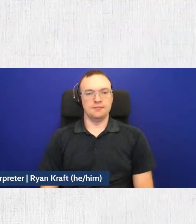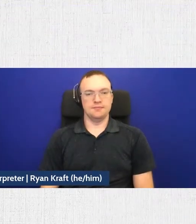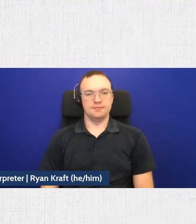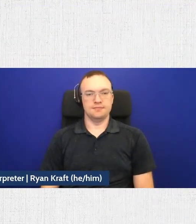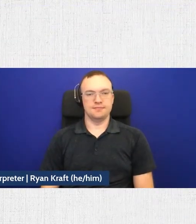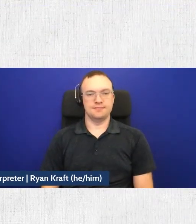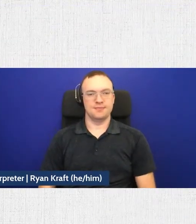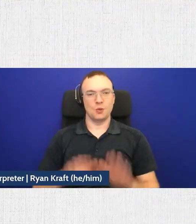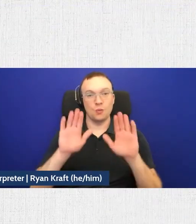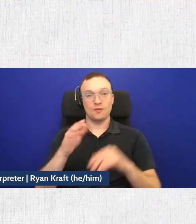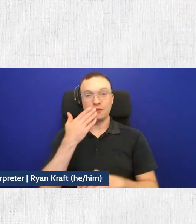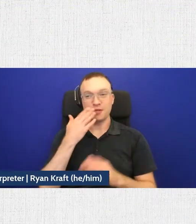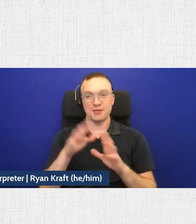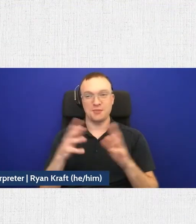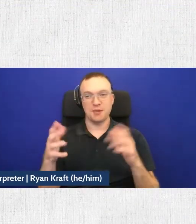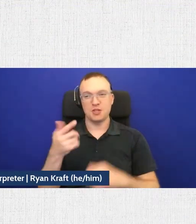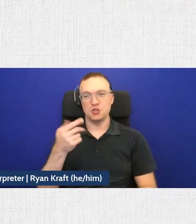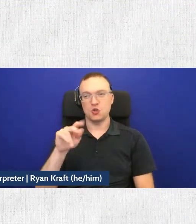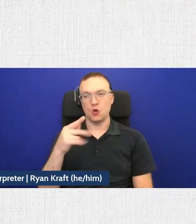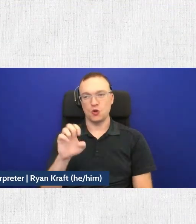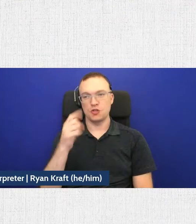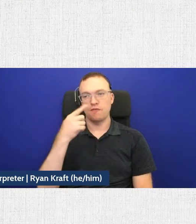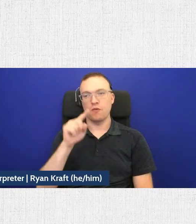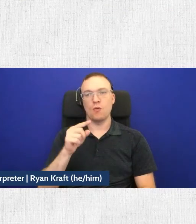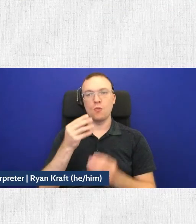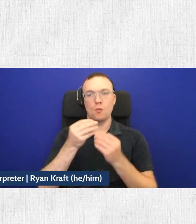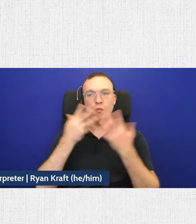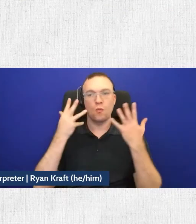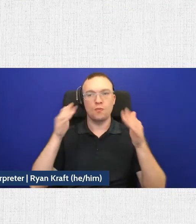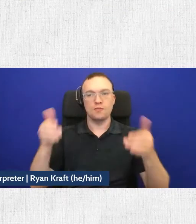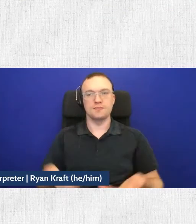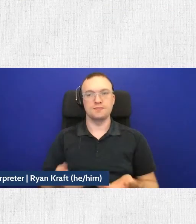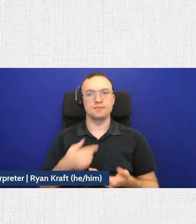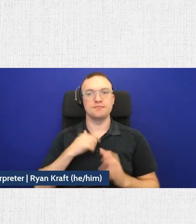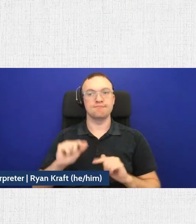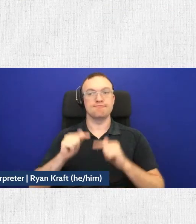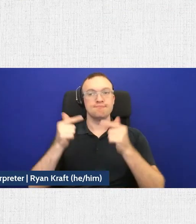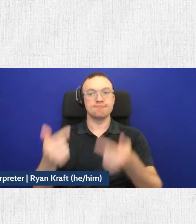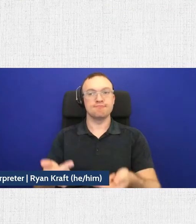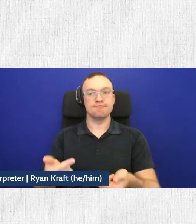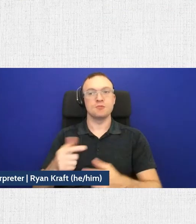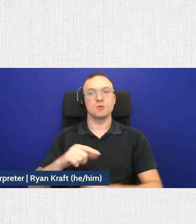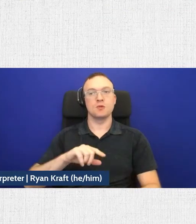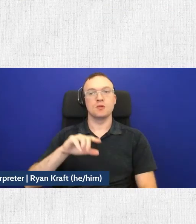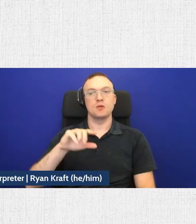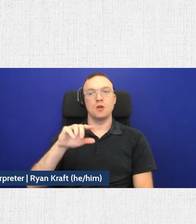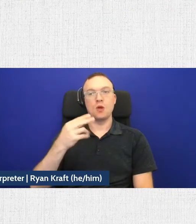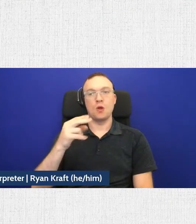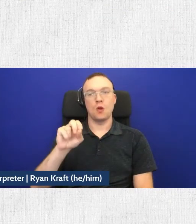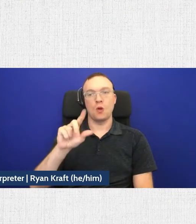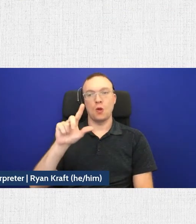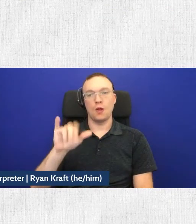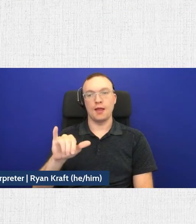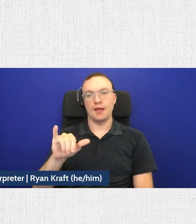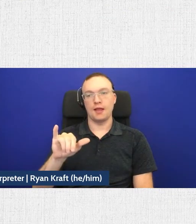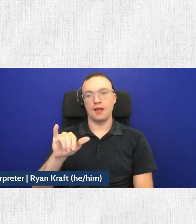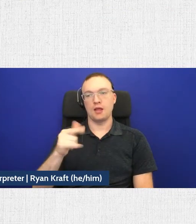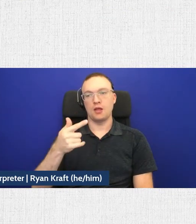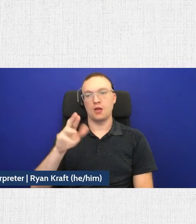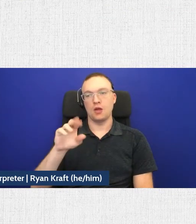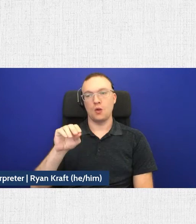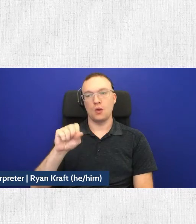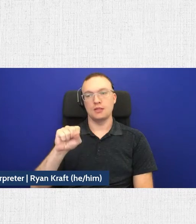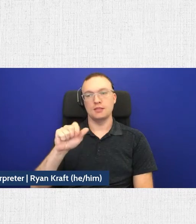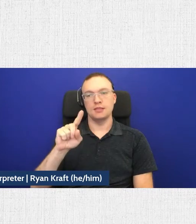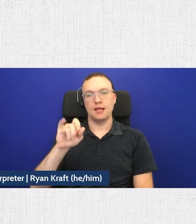Great. Thank you so much, George, for the warm introduction. I'm going to pass the screen over to Holly Grostanis, who will be able